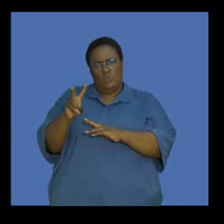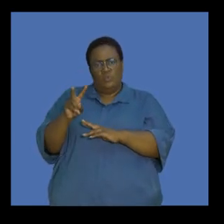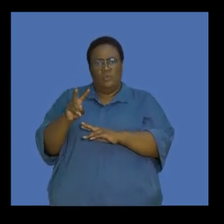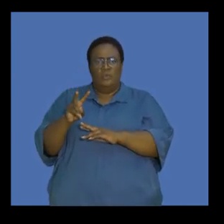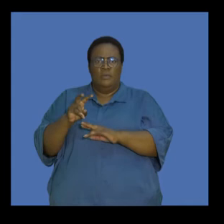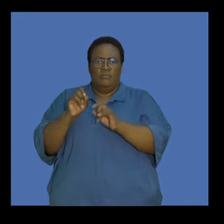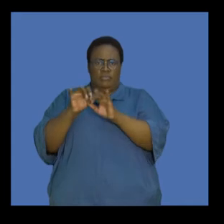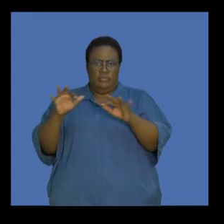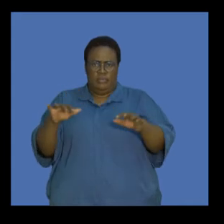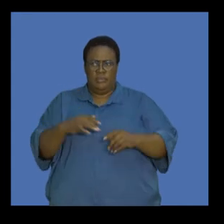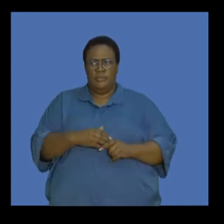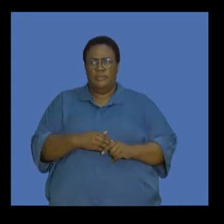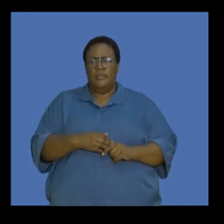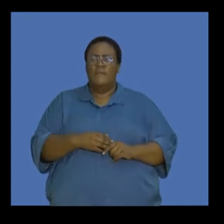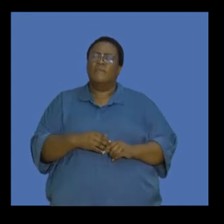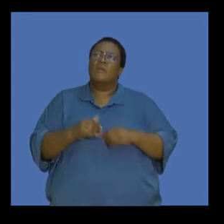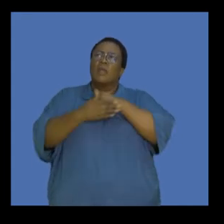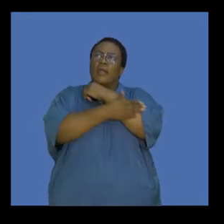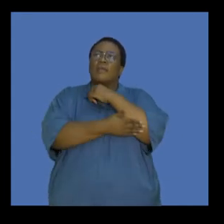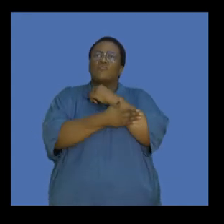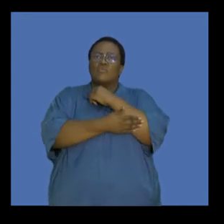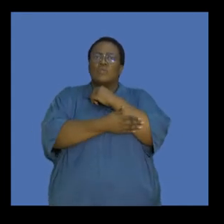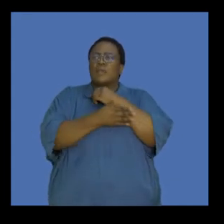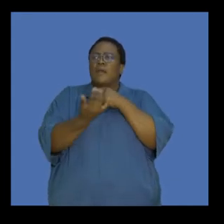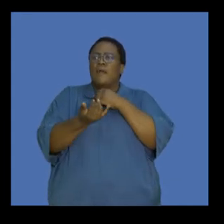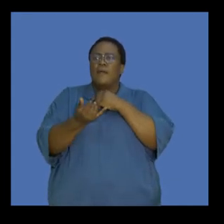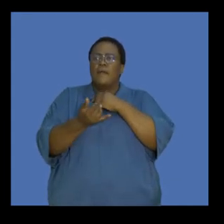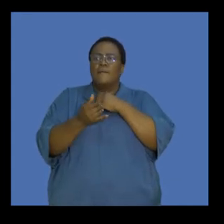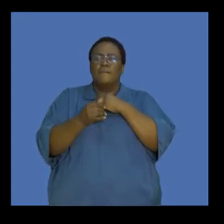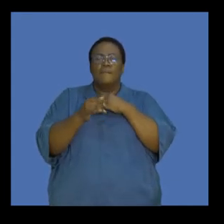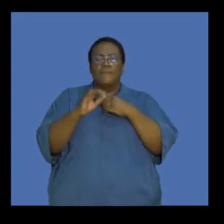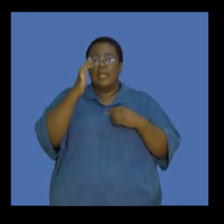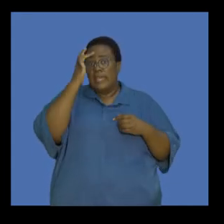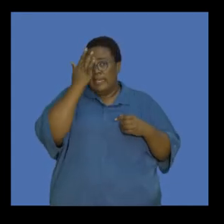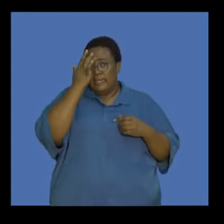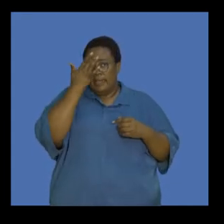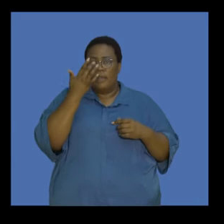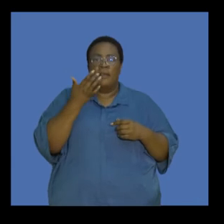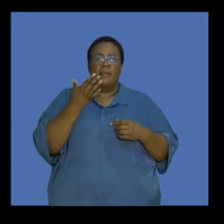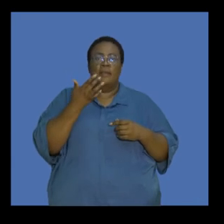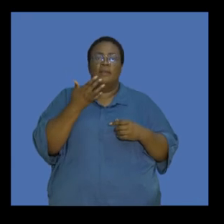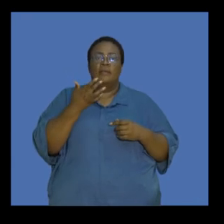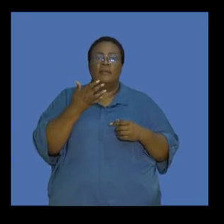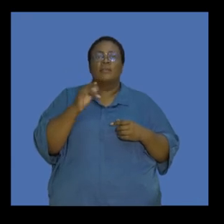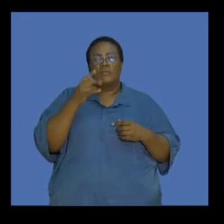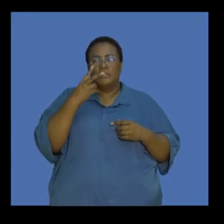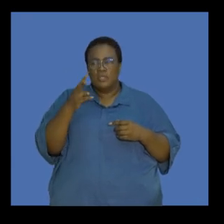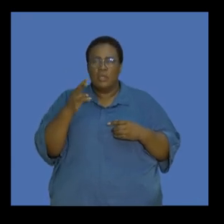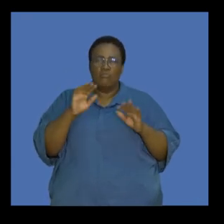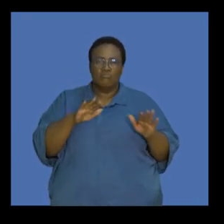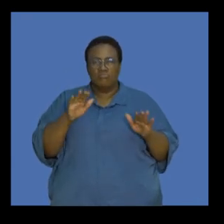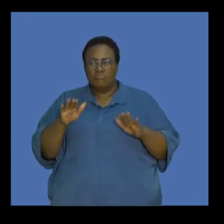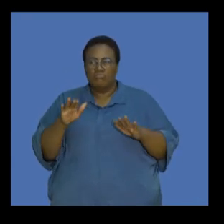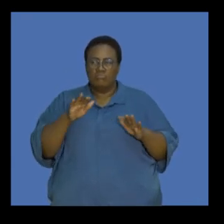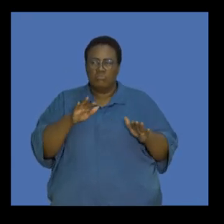production. If we looked at a country, say for example India, it's an emerging economy, here you can see a steady